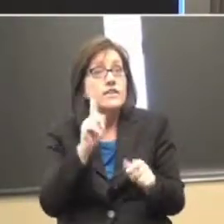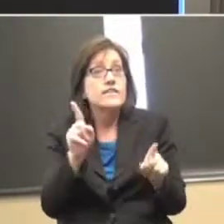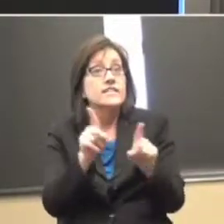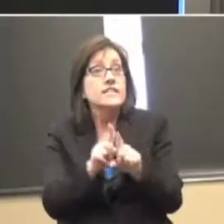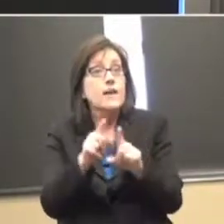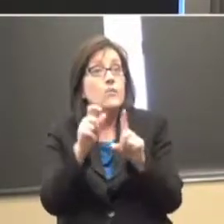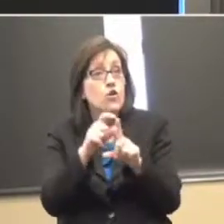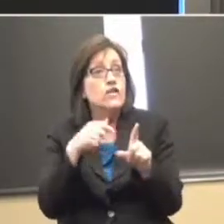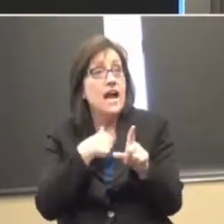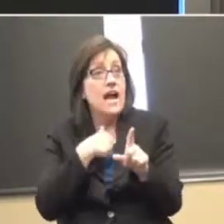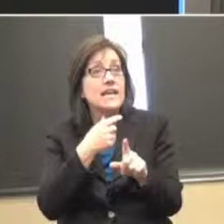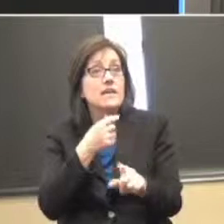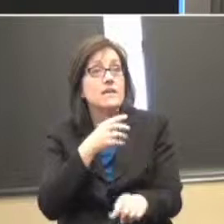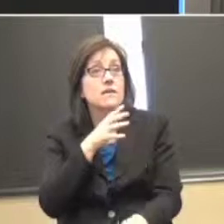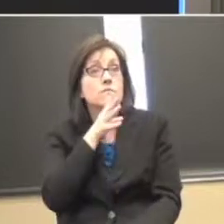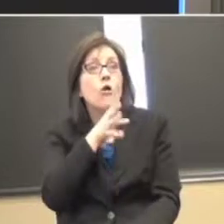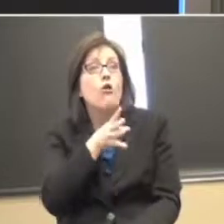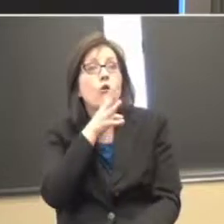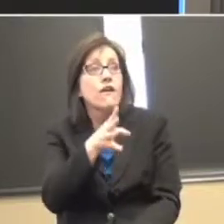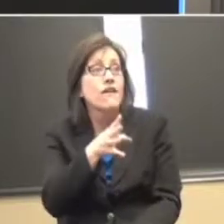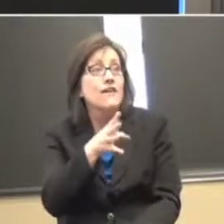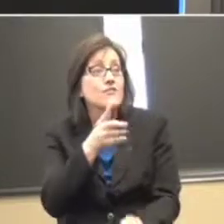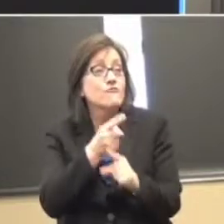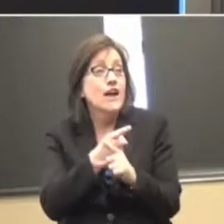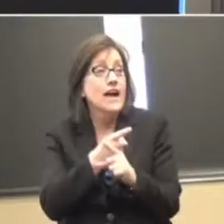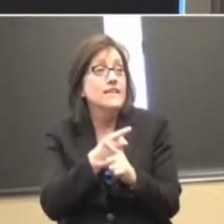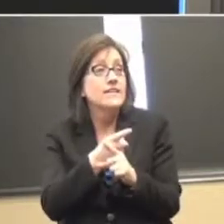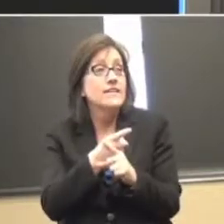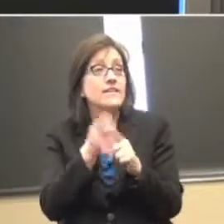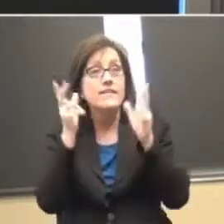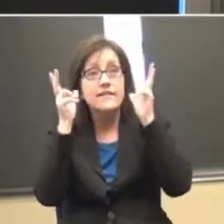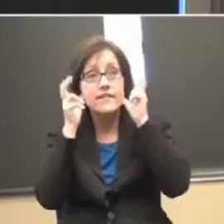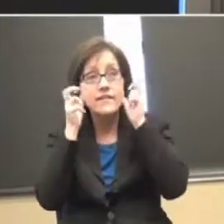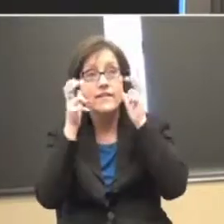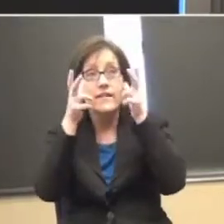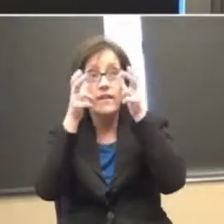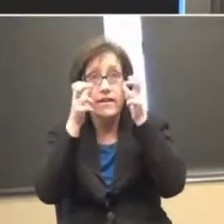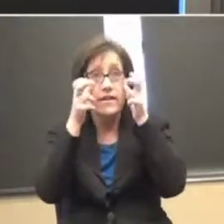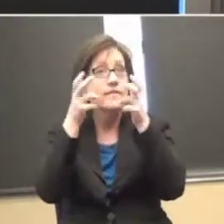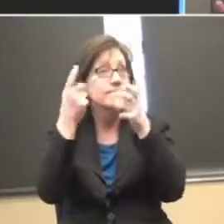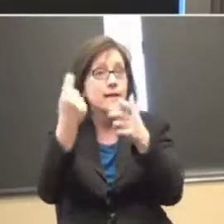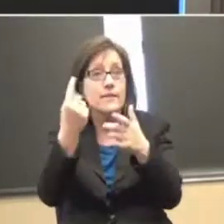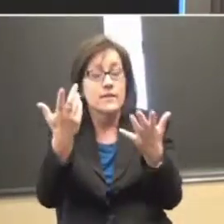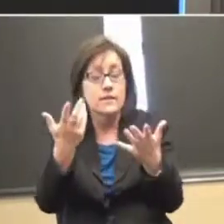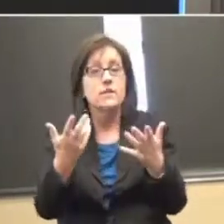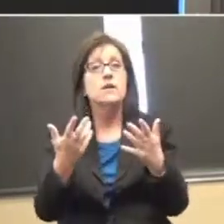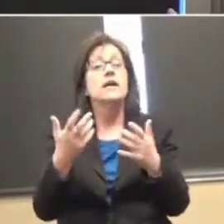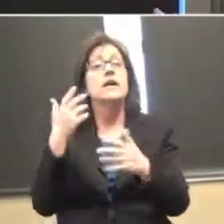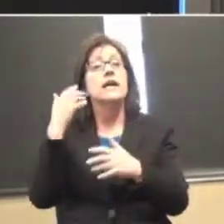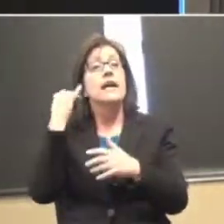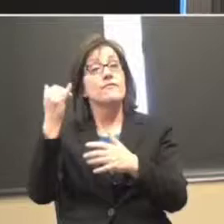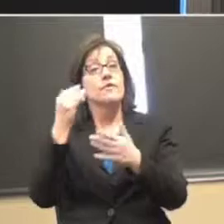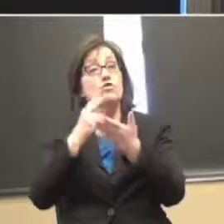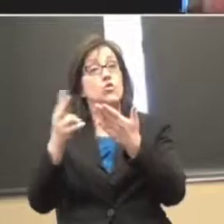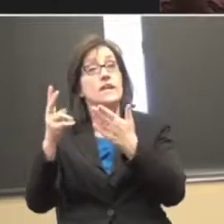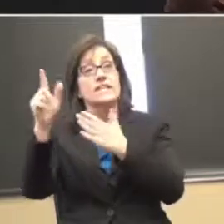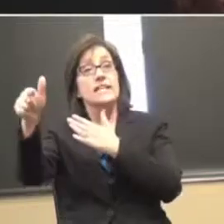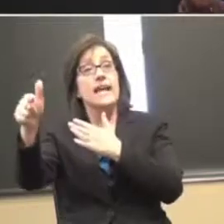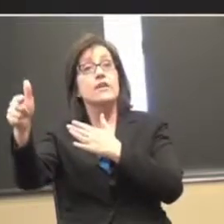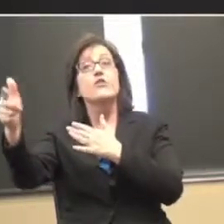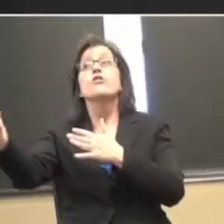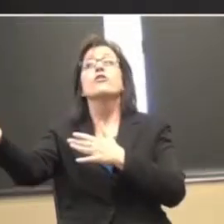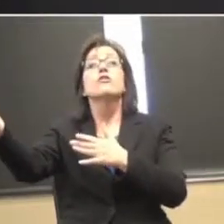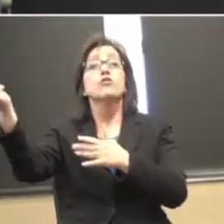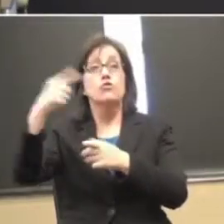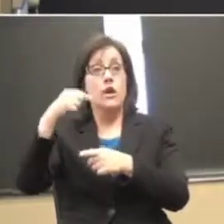I spoke, right? Or at least got the information in some system. If I brought you back in two weeks and said, tell